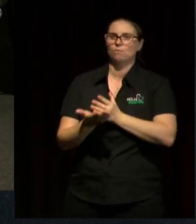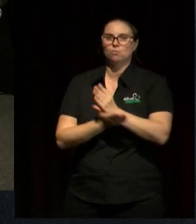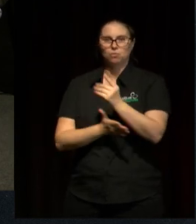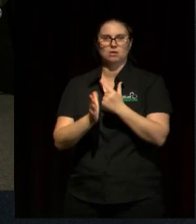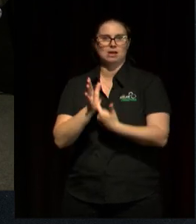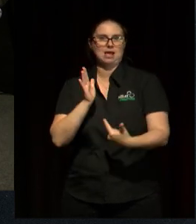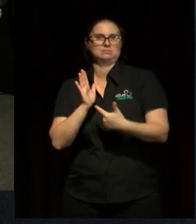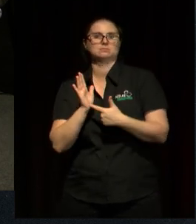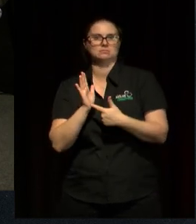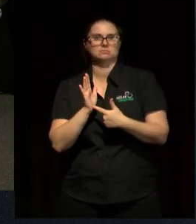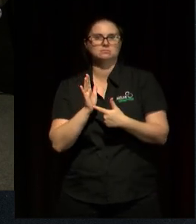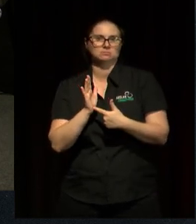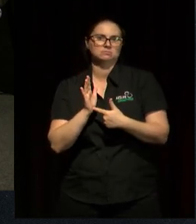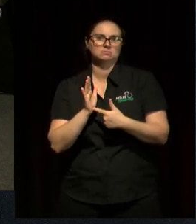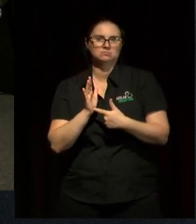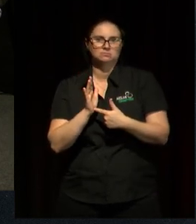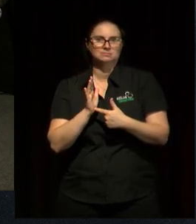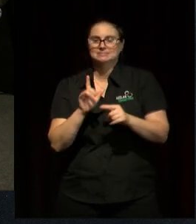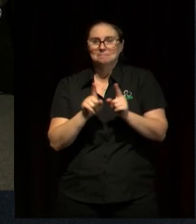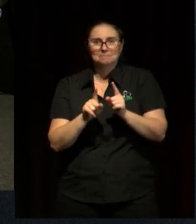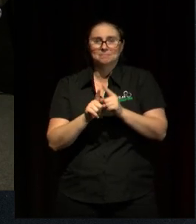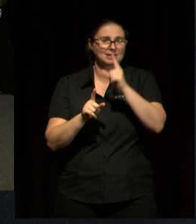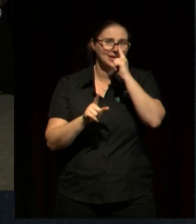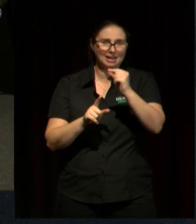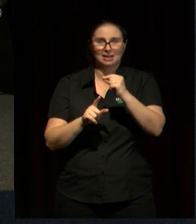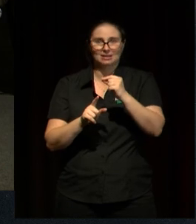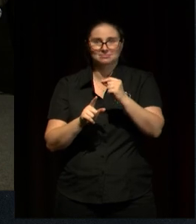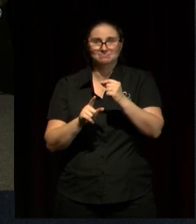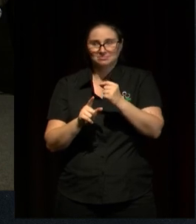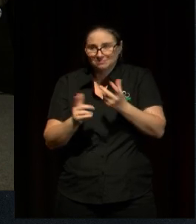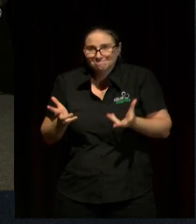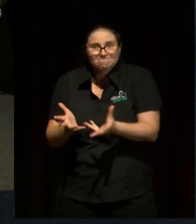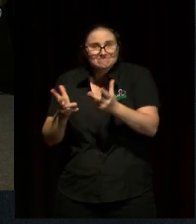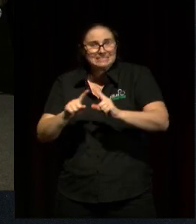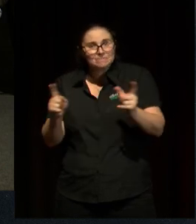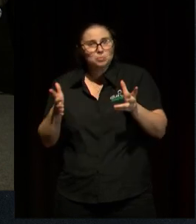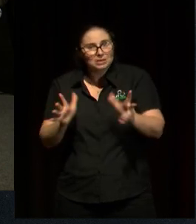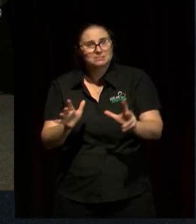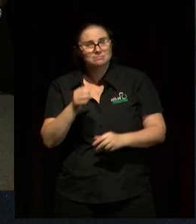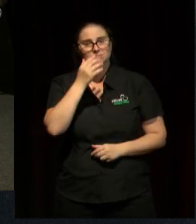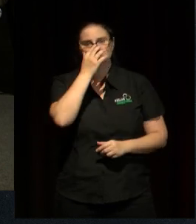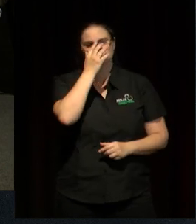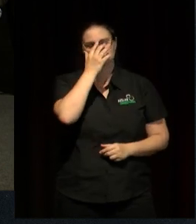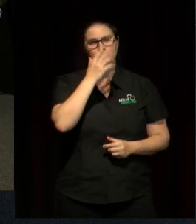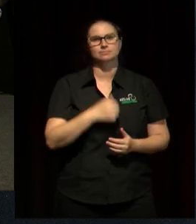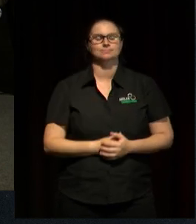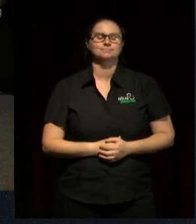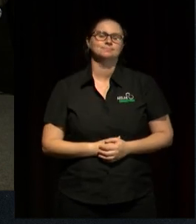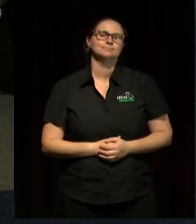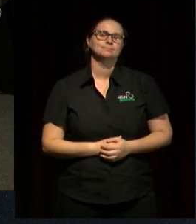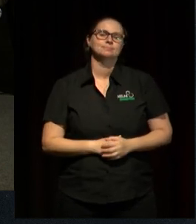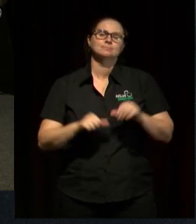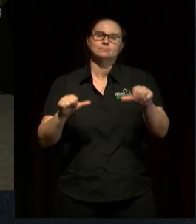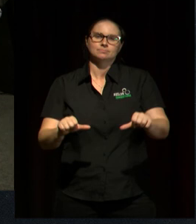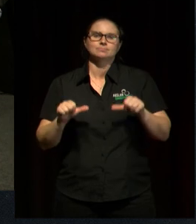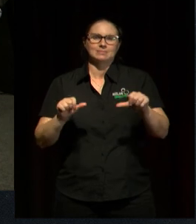as Ken Robinson kept on saying throughout his wonderful career. So I'm going to close now by